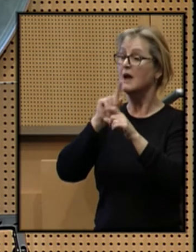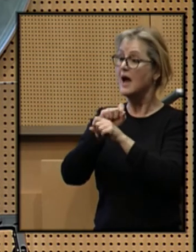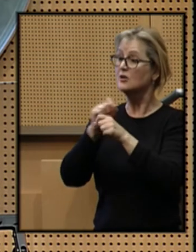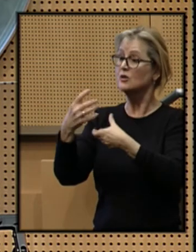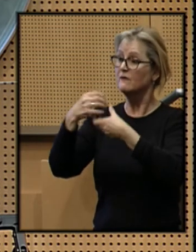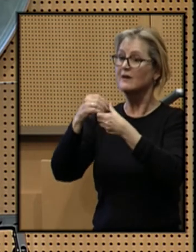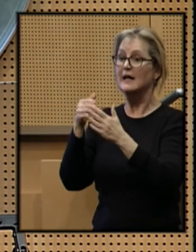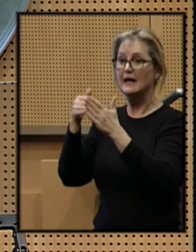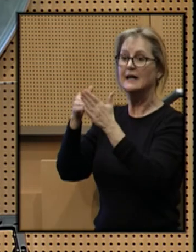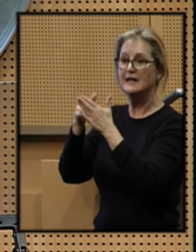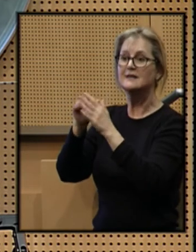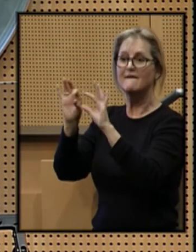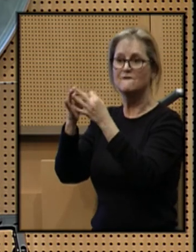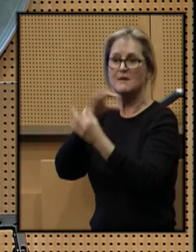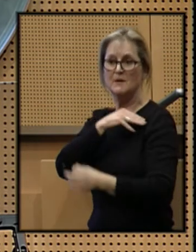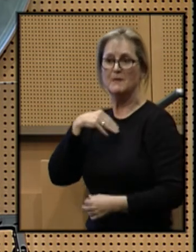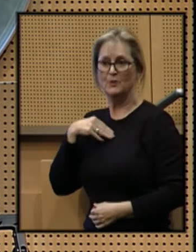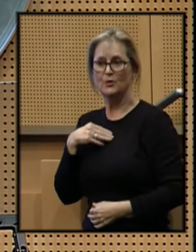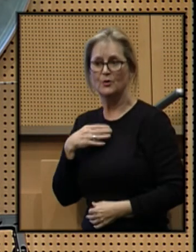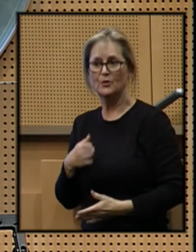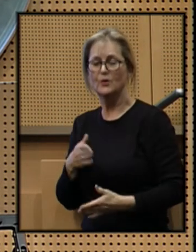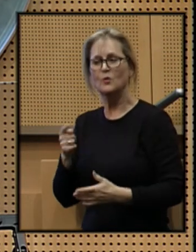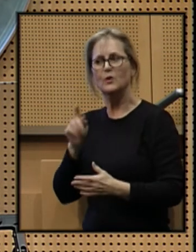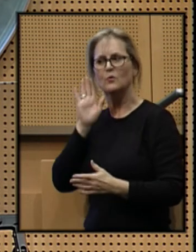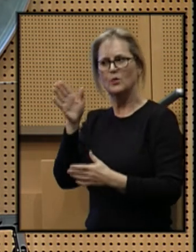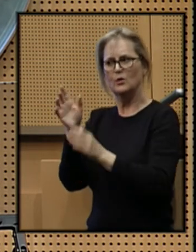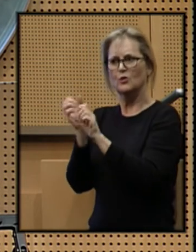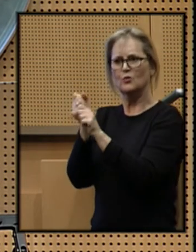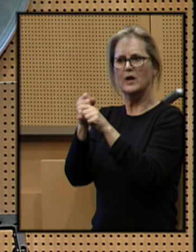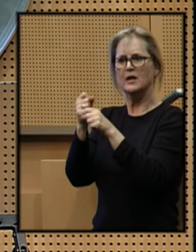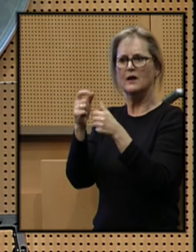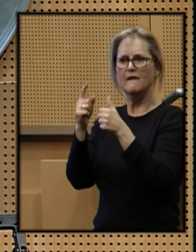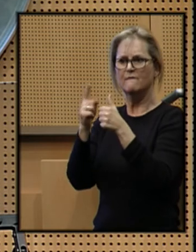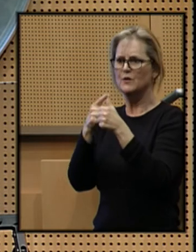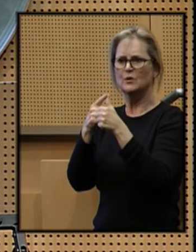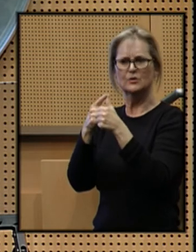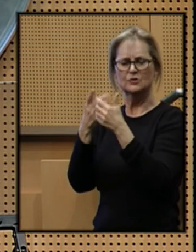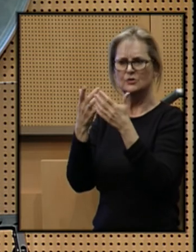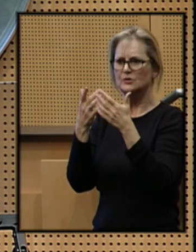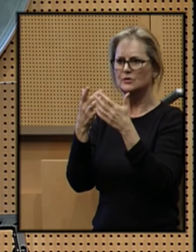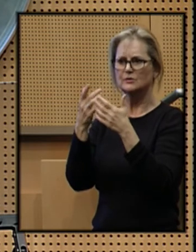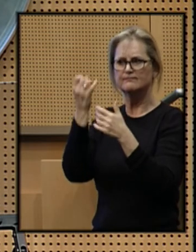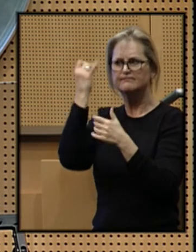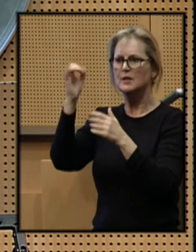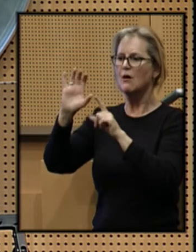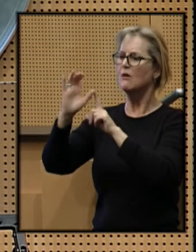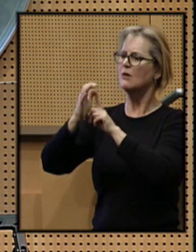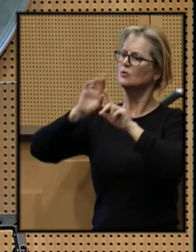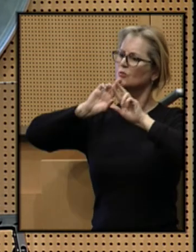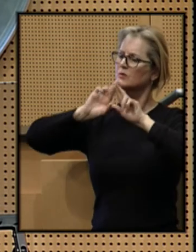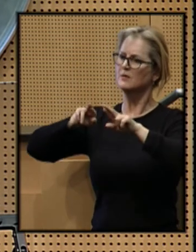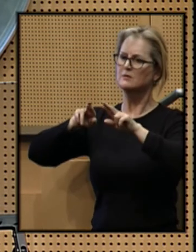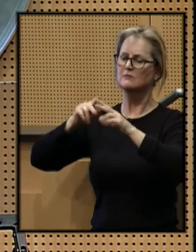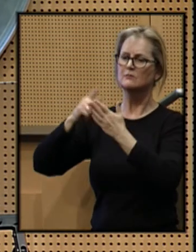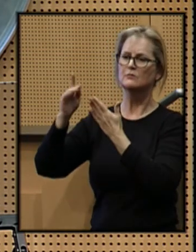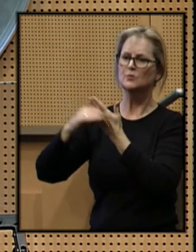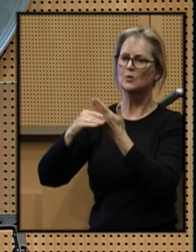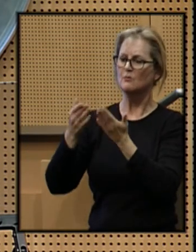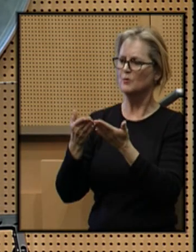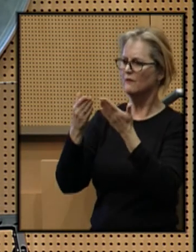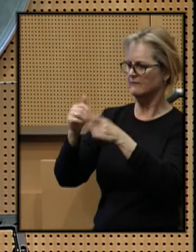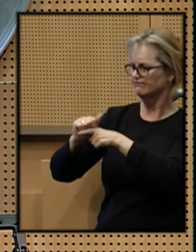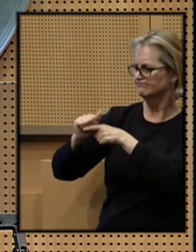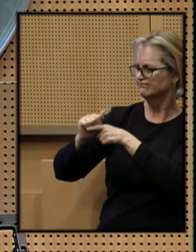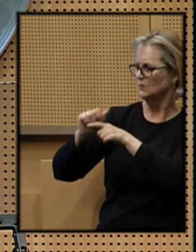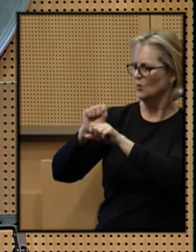violence against a family member, we will create a first-of-its-kind, culturally-responsive program, providing